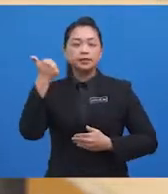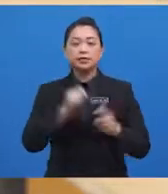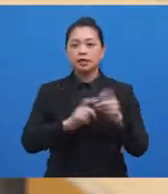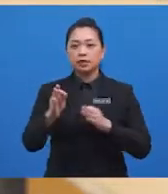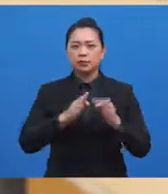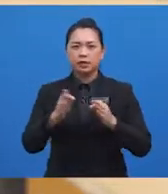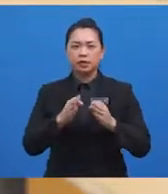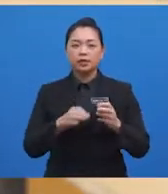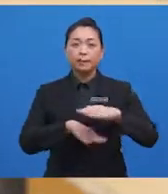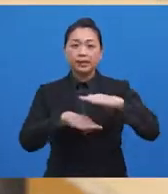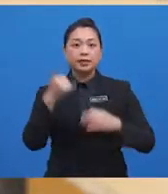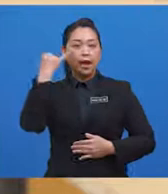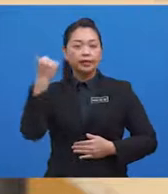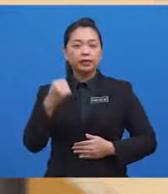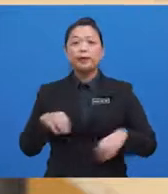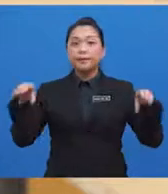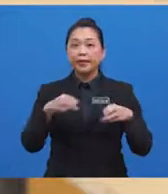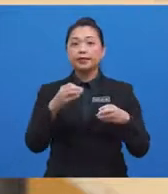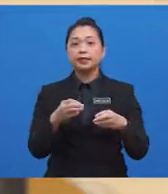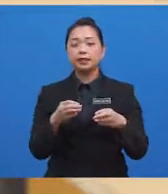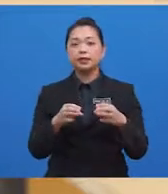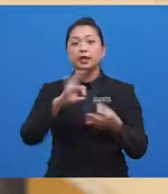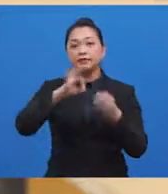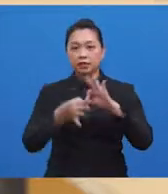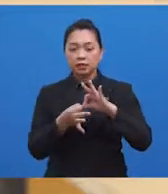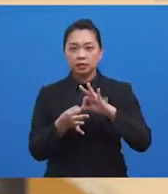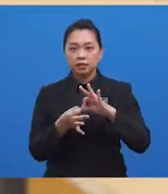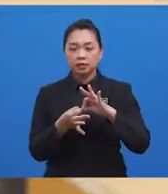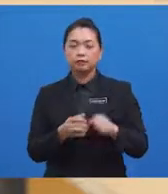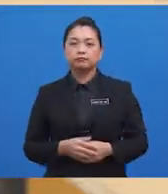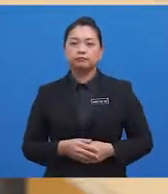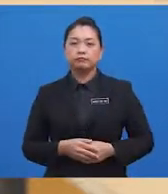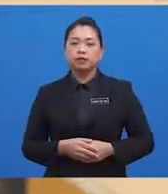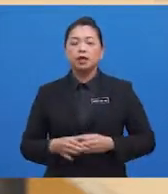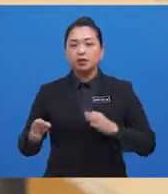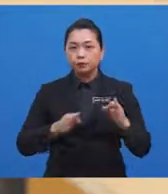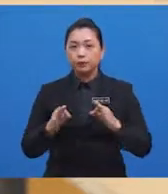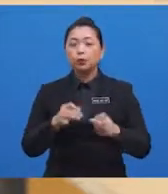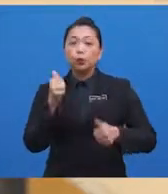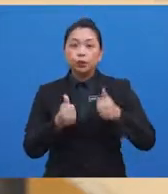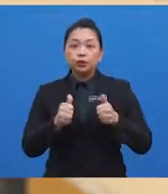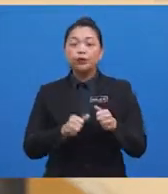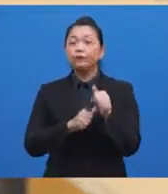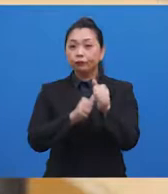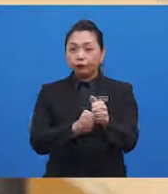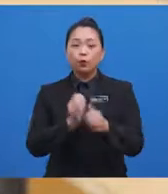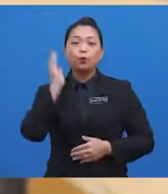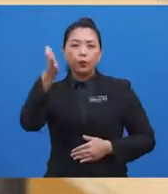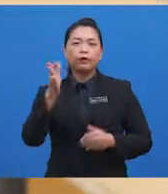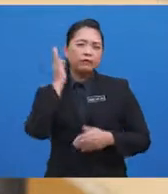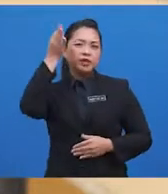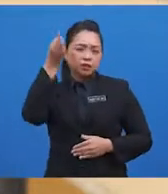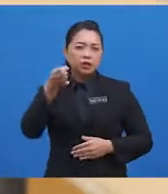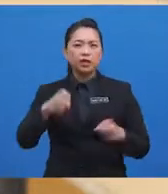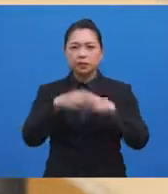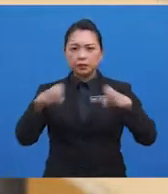basic ideas of making inferences. The explanation which follows will further elaborate the